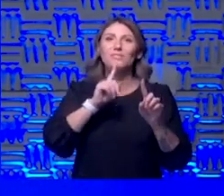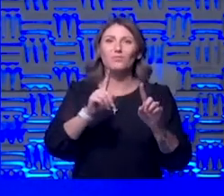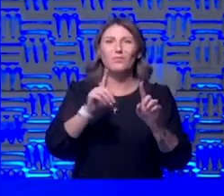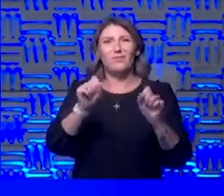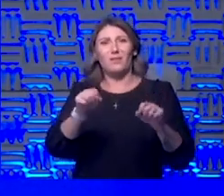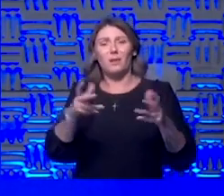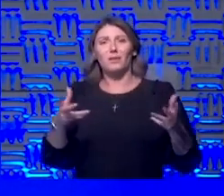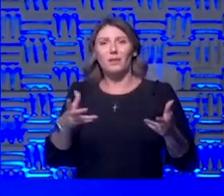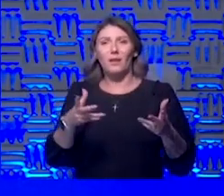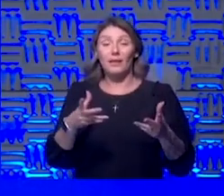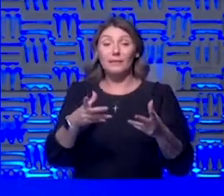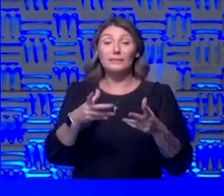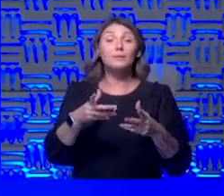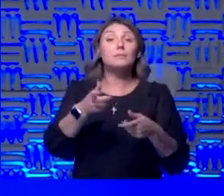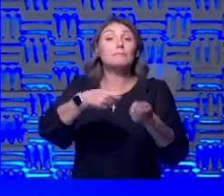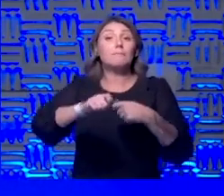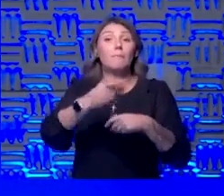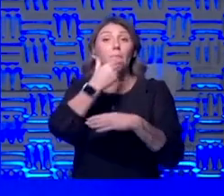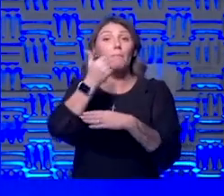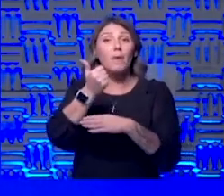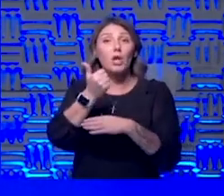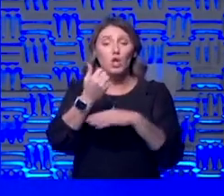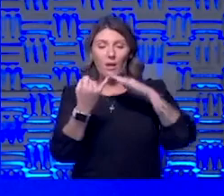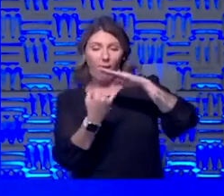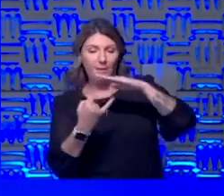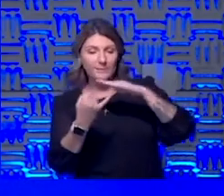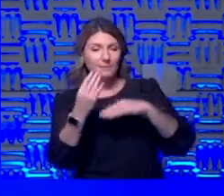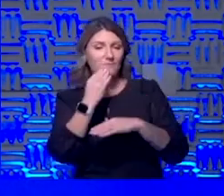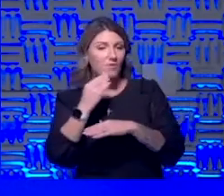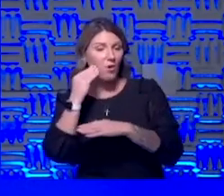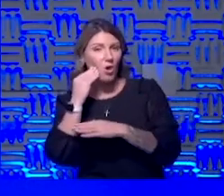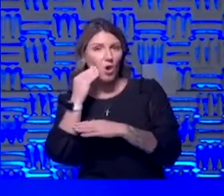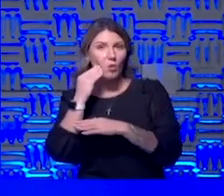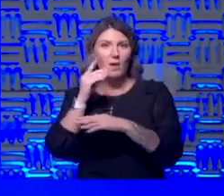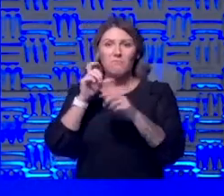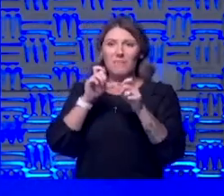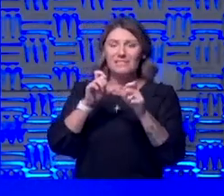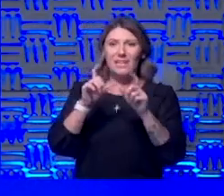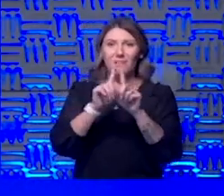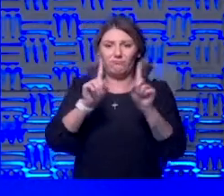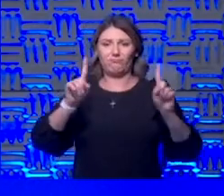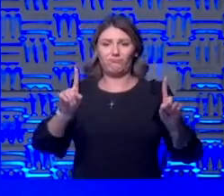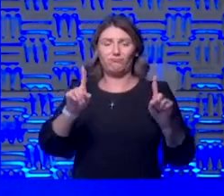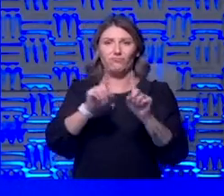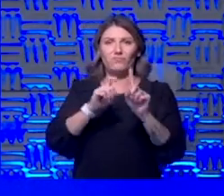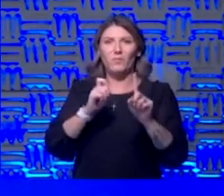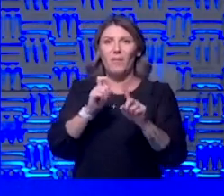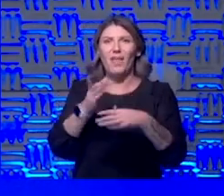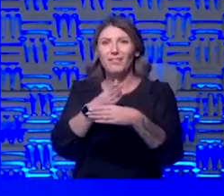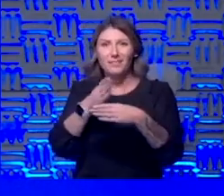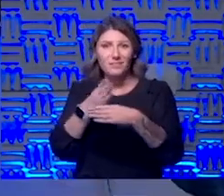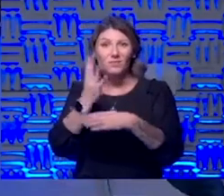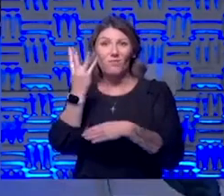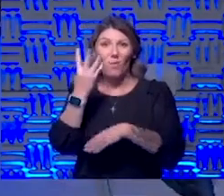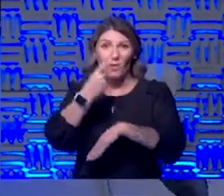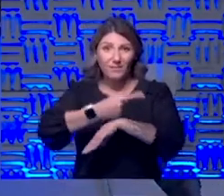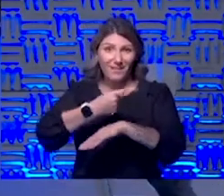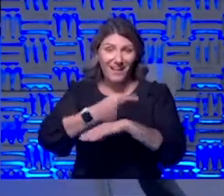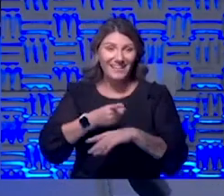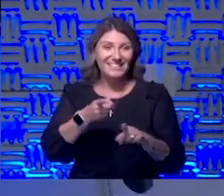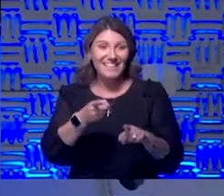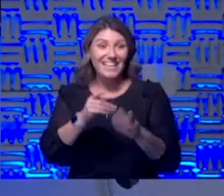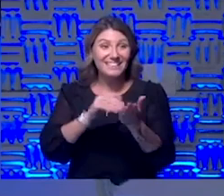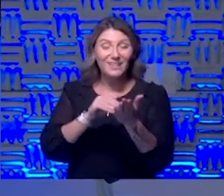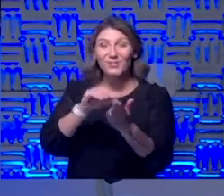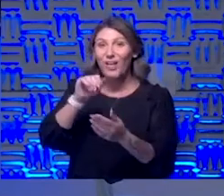better is isolating at home and keeping people away from everybody for that at least 10 day period dr olinger you were shaking your head